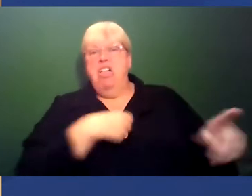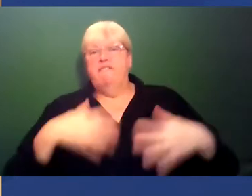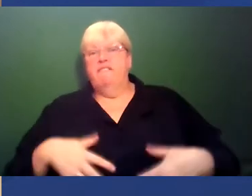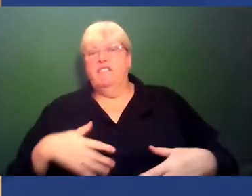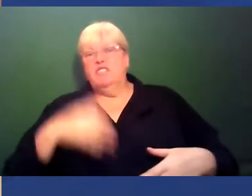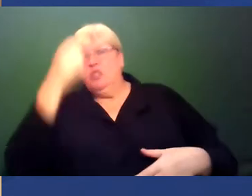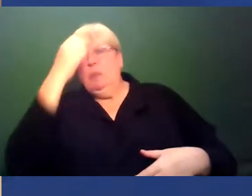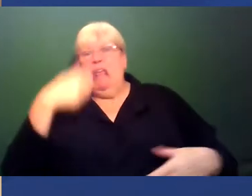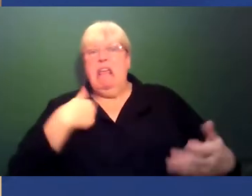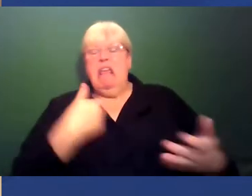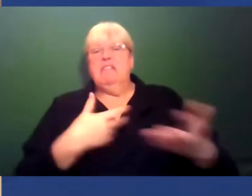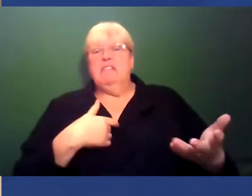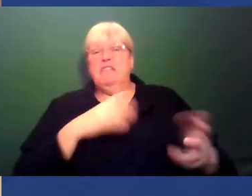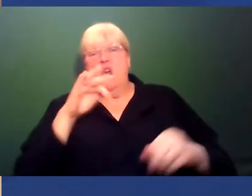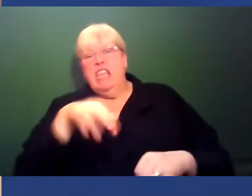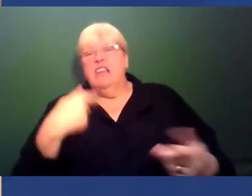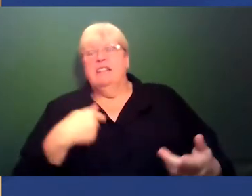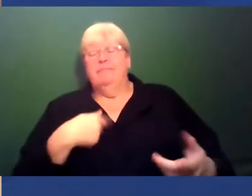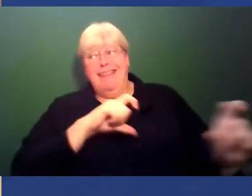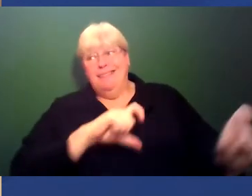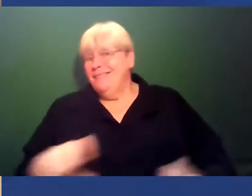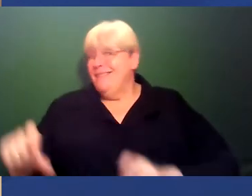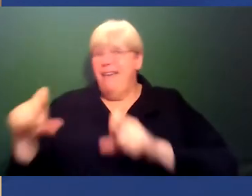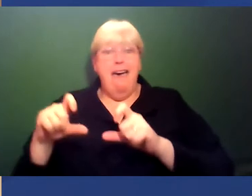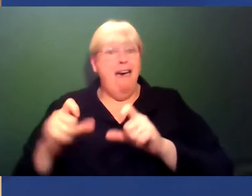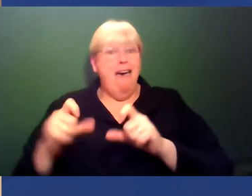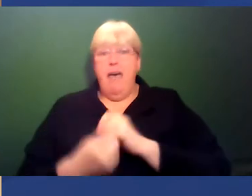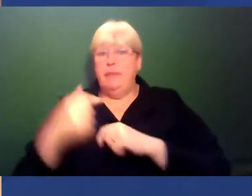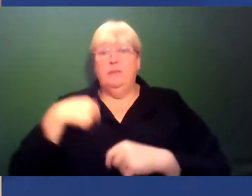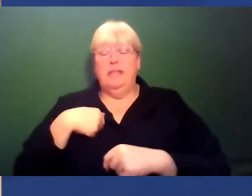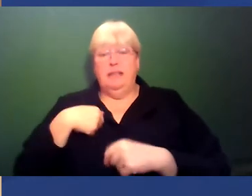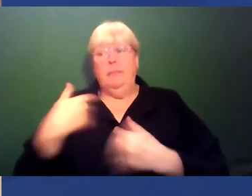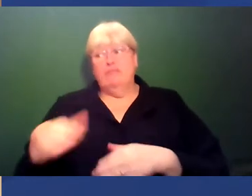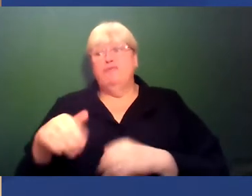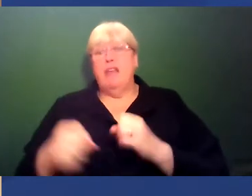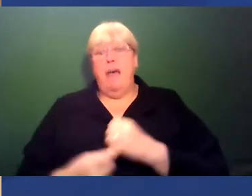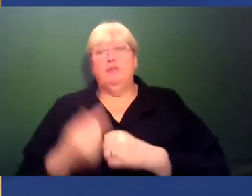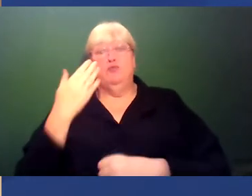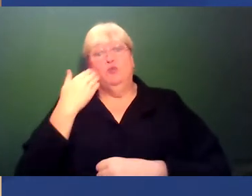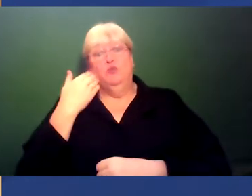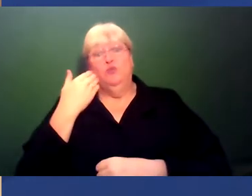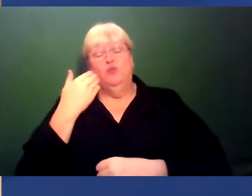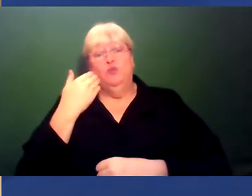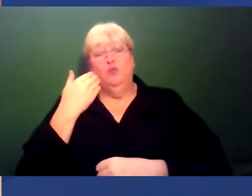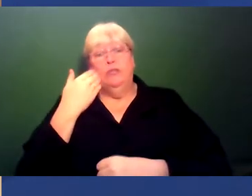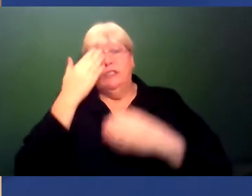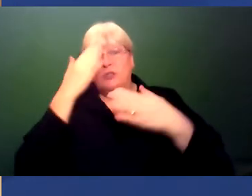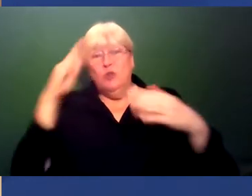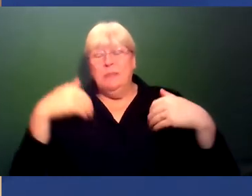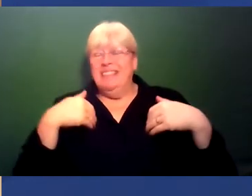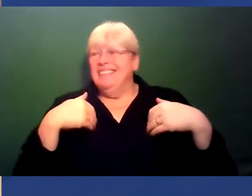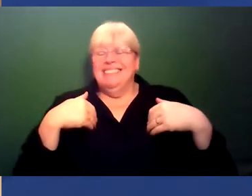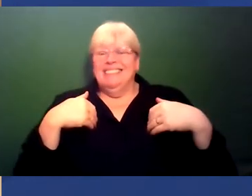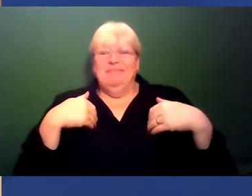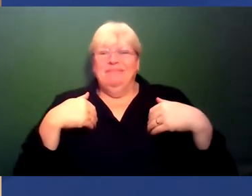guy shouldn't be in this space. But it still happens to me. And it's happened recently. And it just shows you that, you know, how